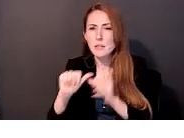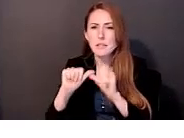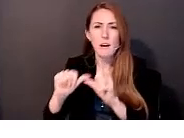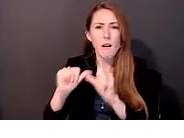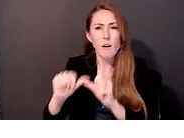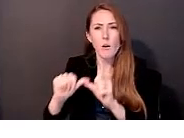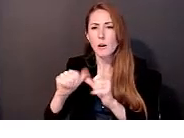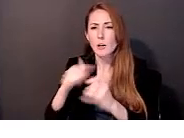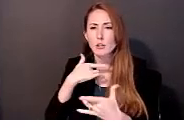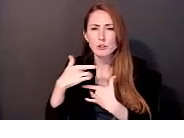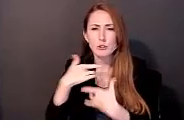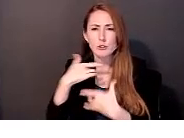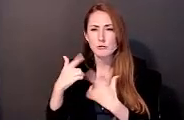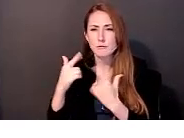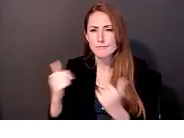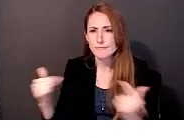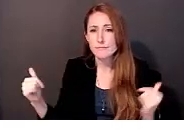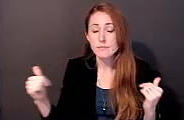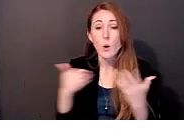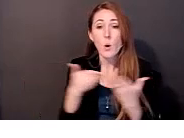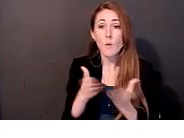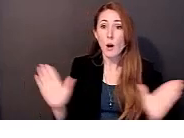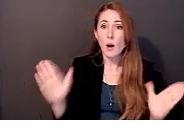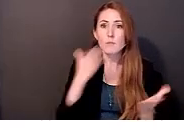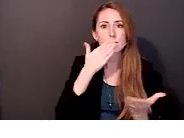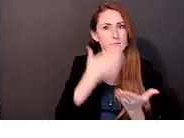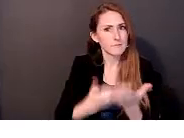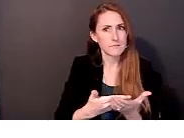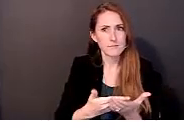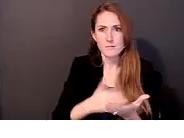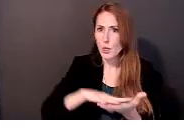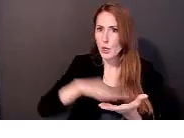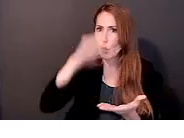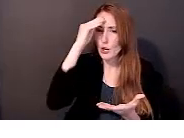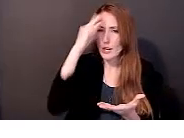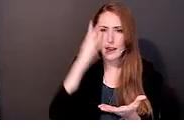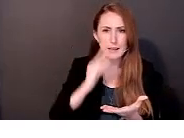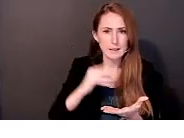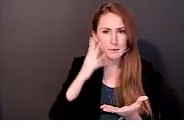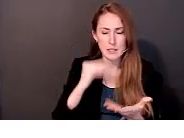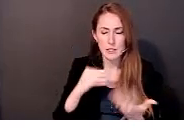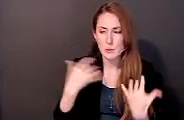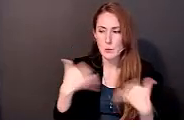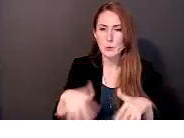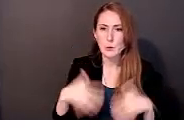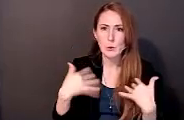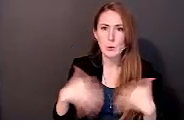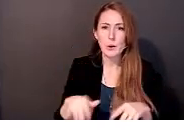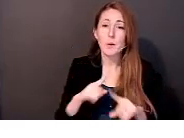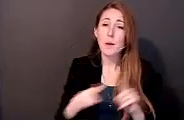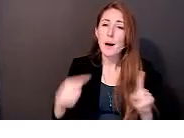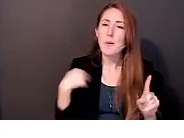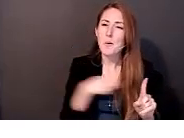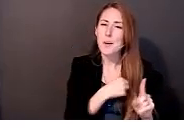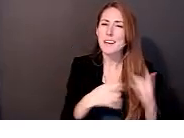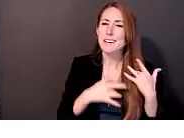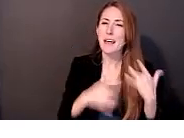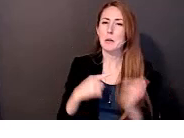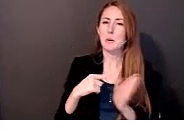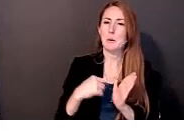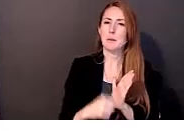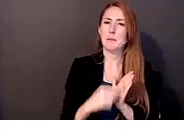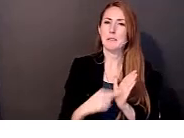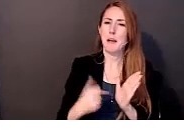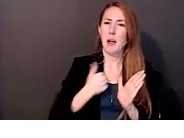So overall, it was a good learning experience, but we tend to be our biggest critics, and that's probably